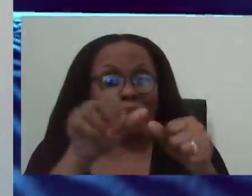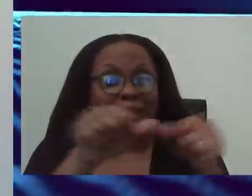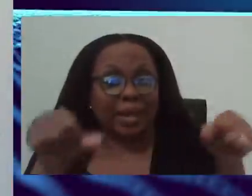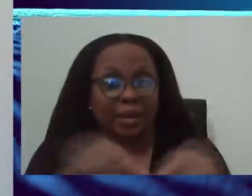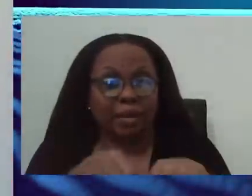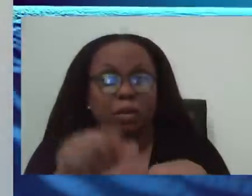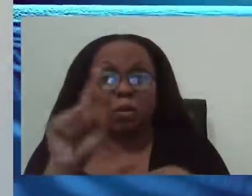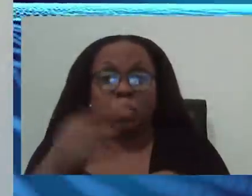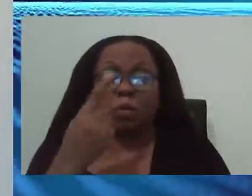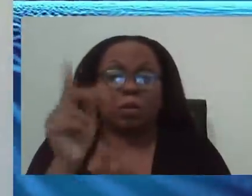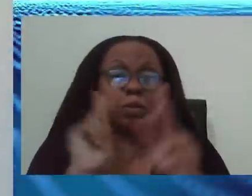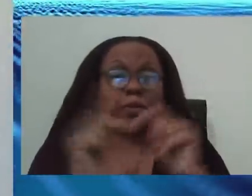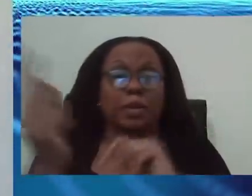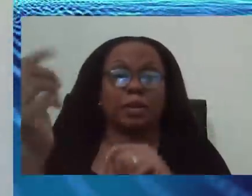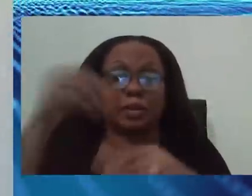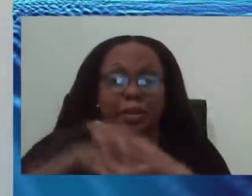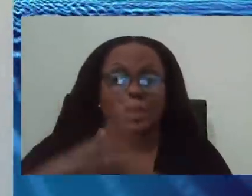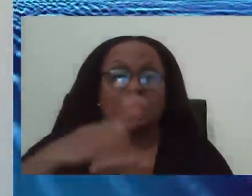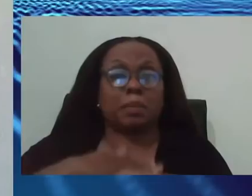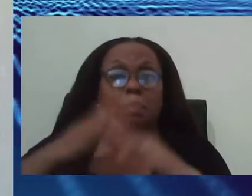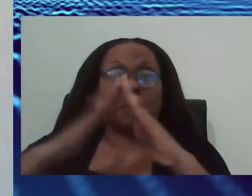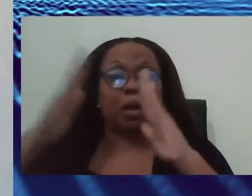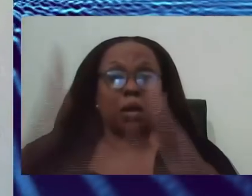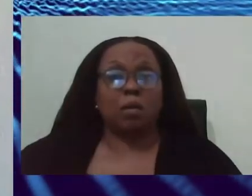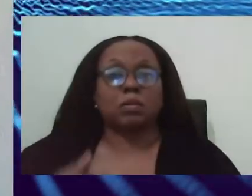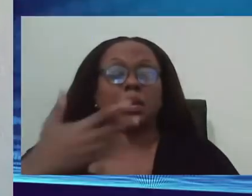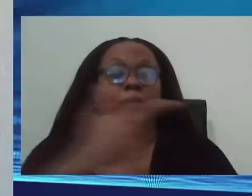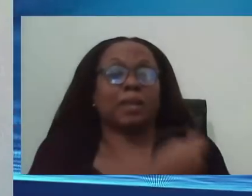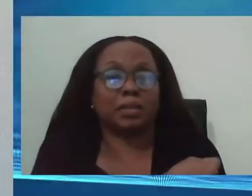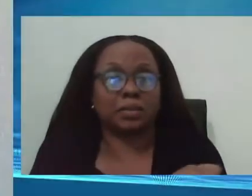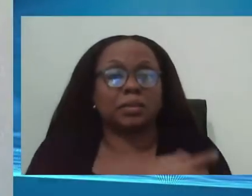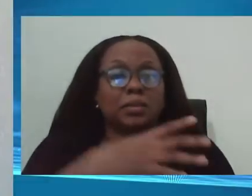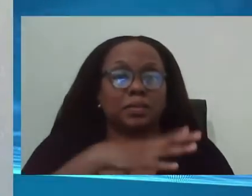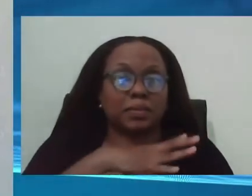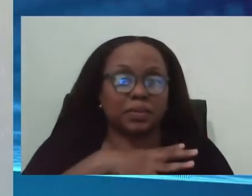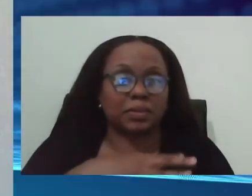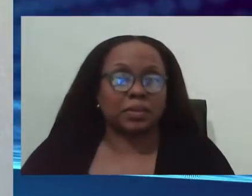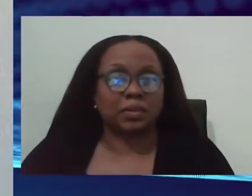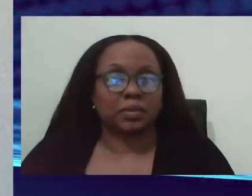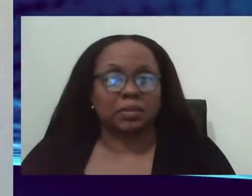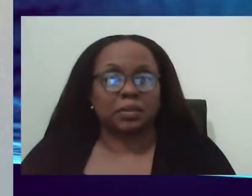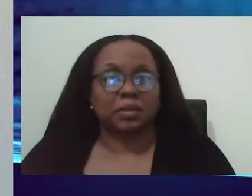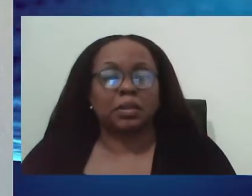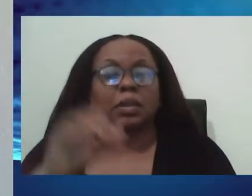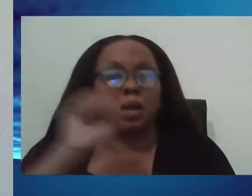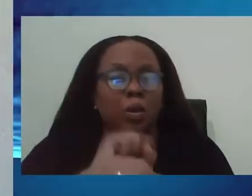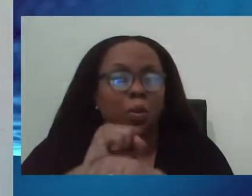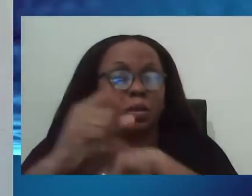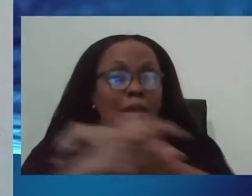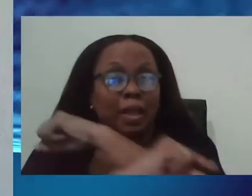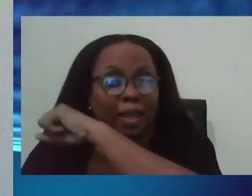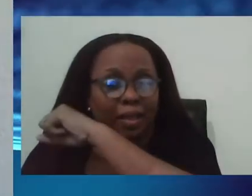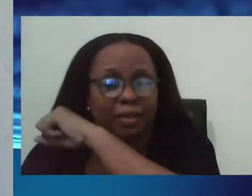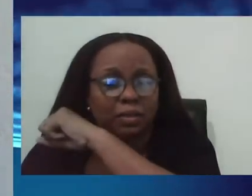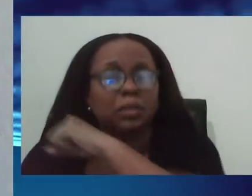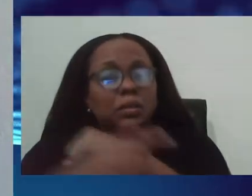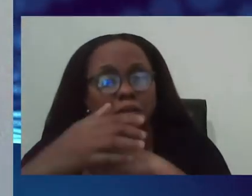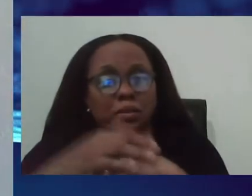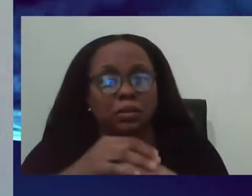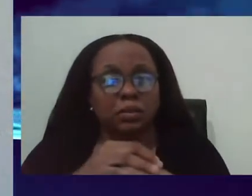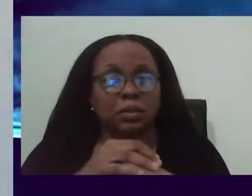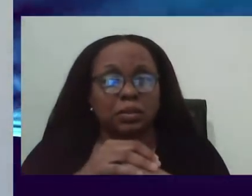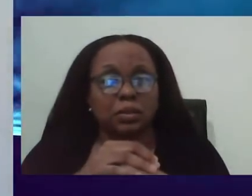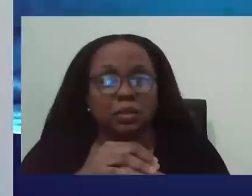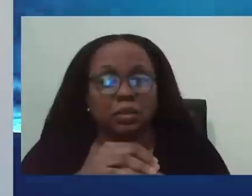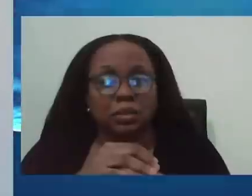are vaccinated persons. And I'm also staying within, within distance. We've seen it work in Guyana. Guyana has, so you